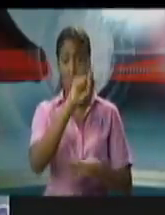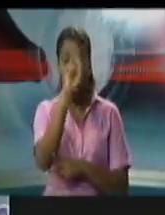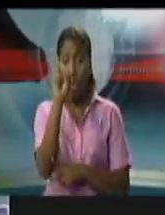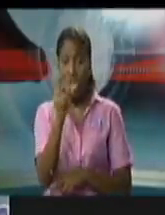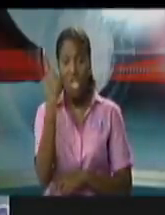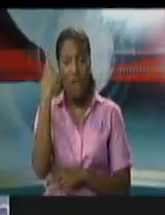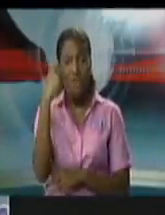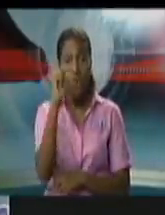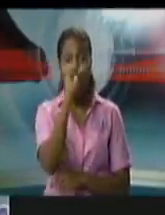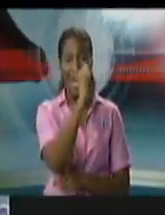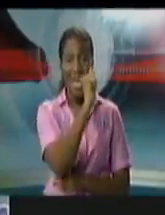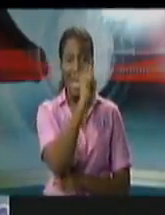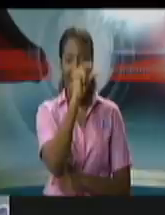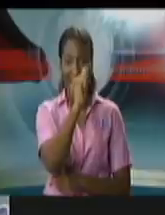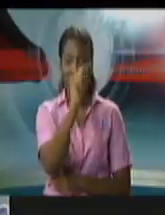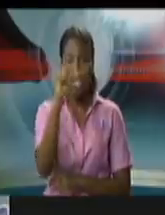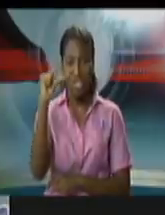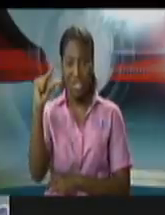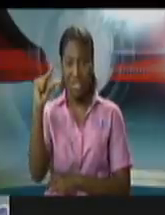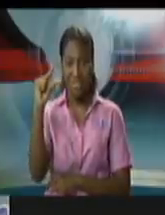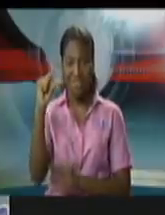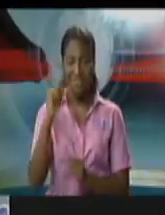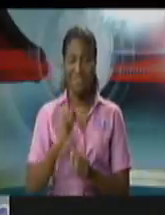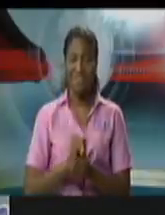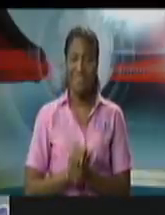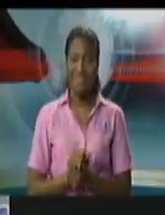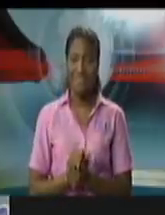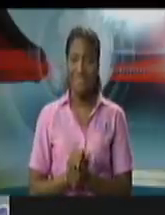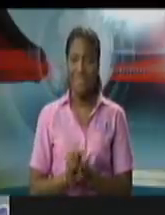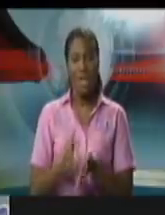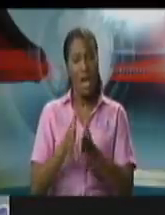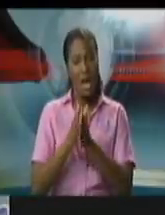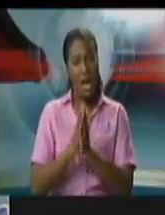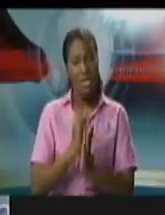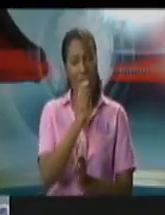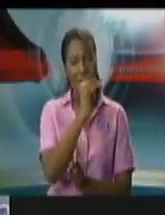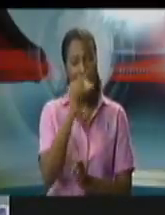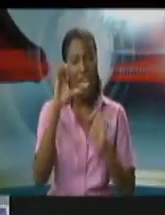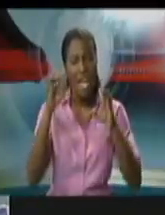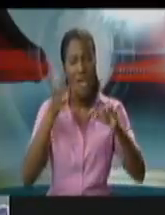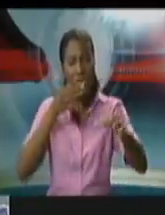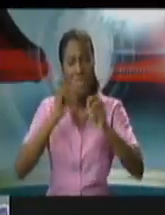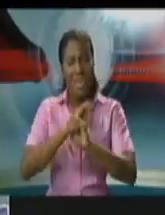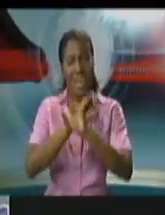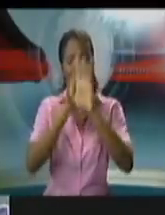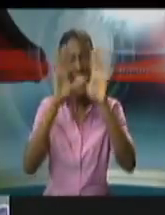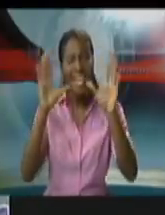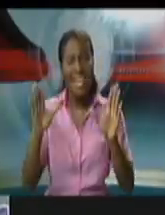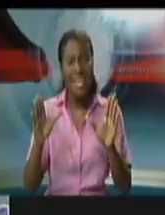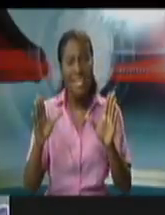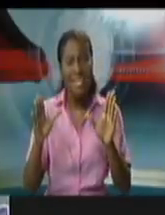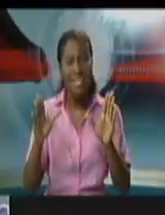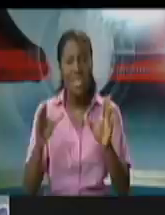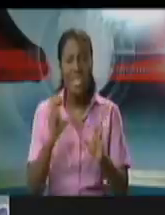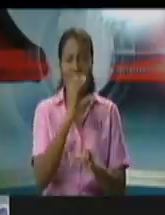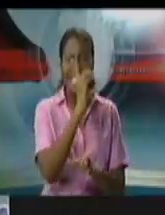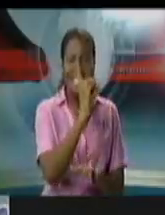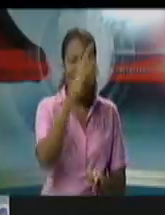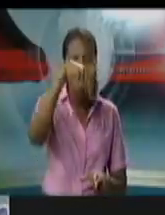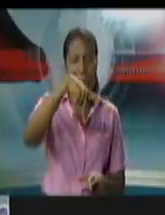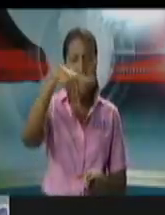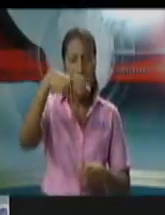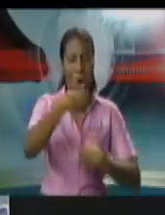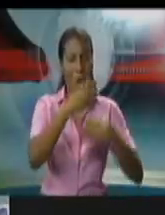the attorney general Mr. Attorney General if you can clarify for us the distinction between the DPP's office